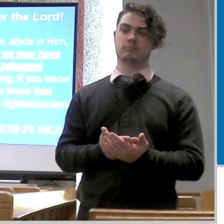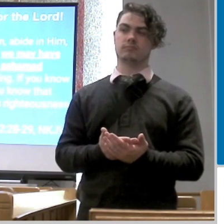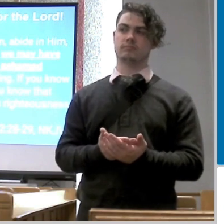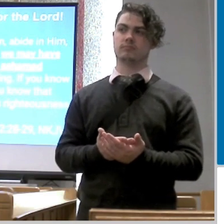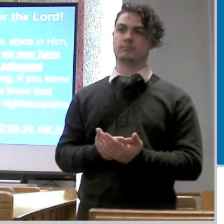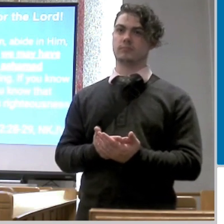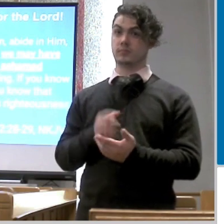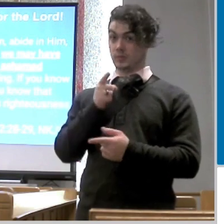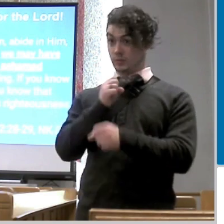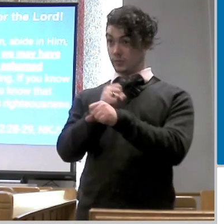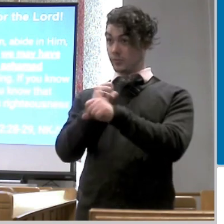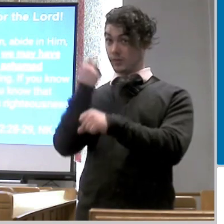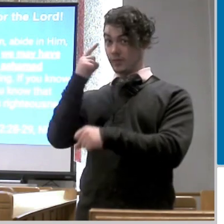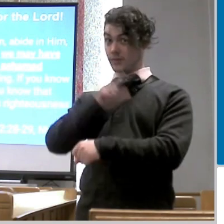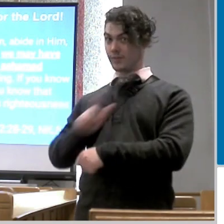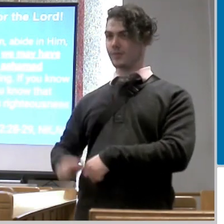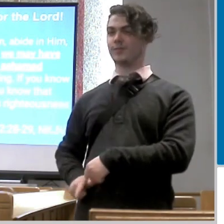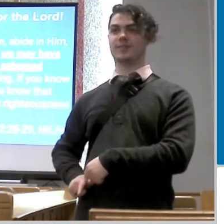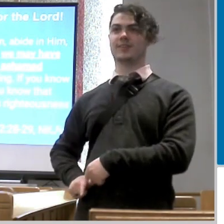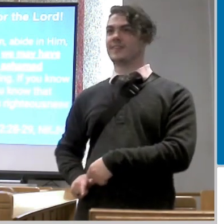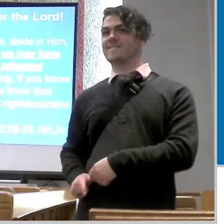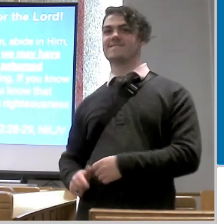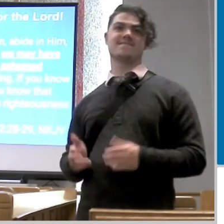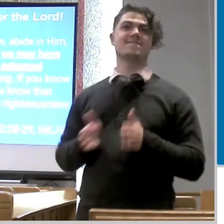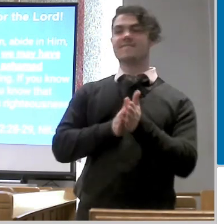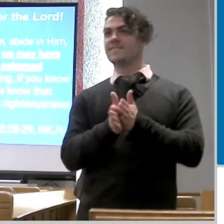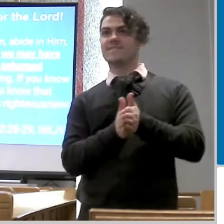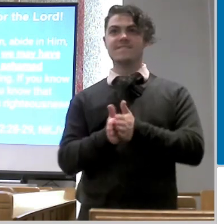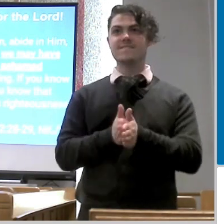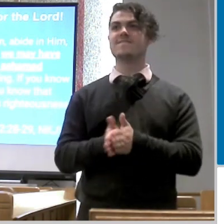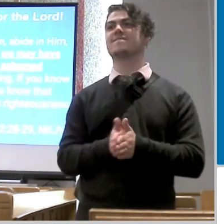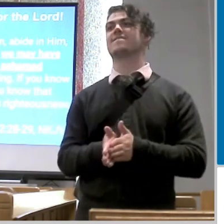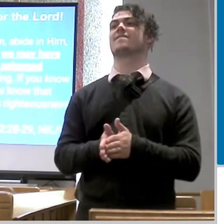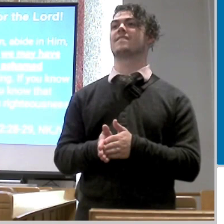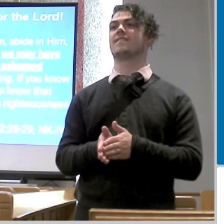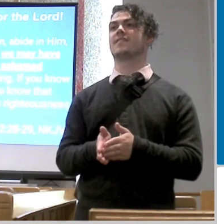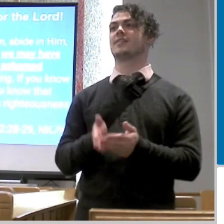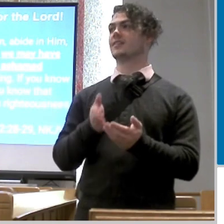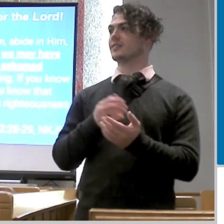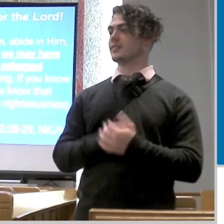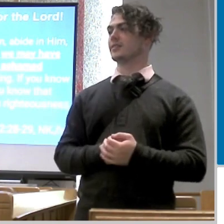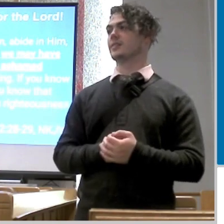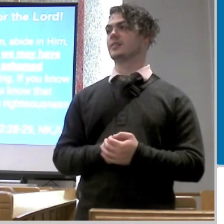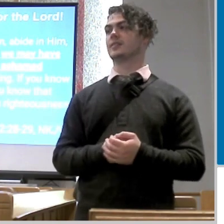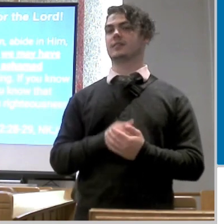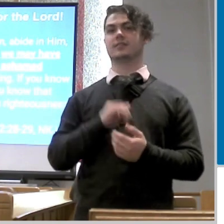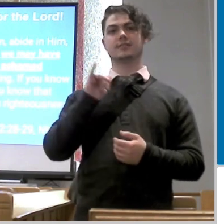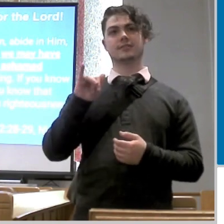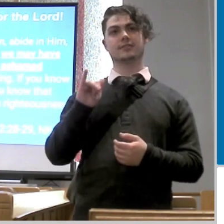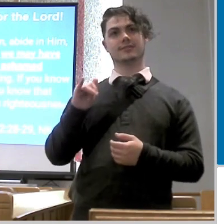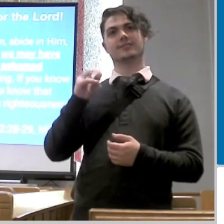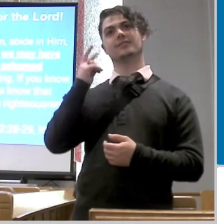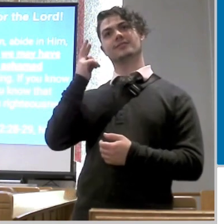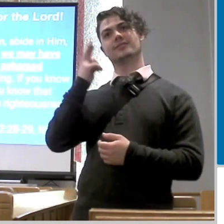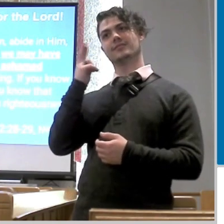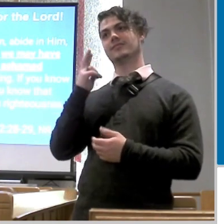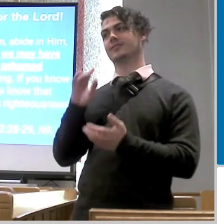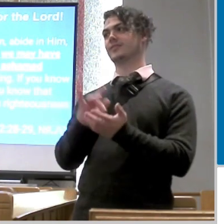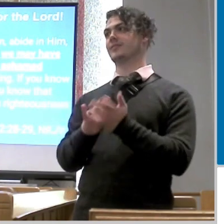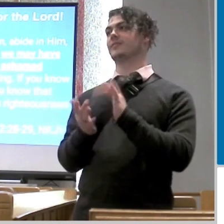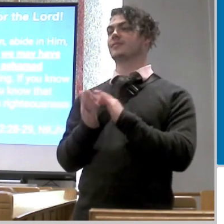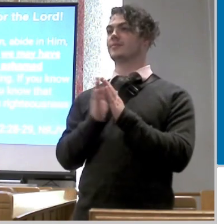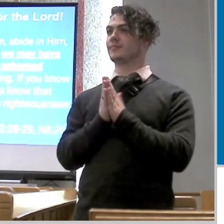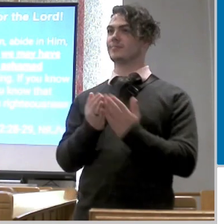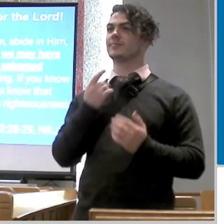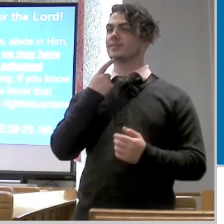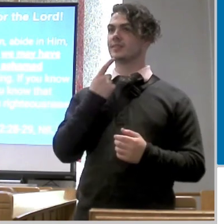work of the lord man it's like you're on a high that's probably why the bible says don't be drunk on wine right but